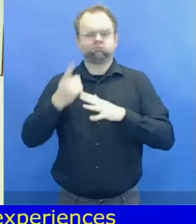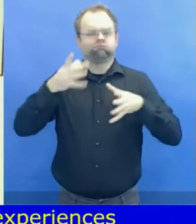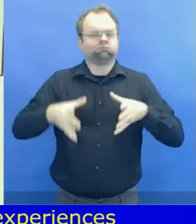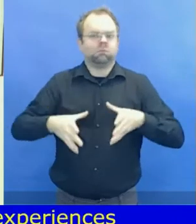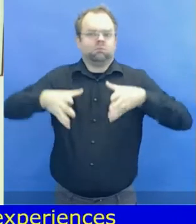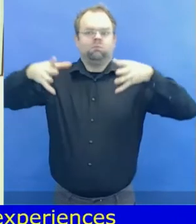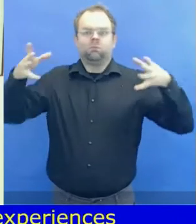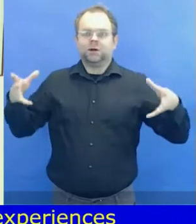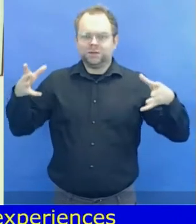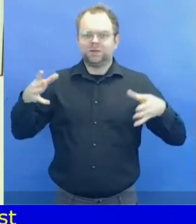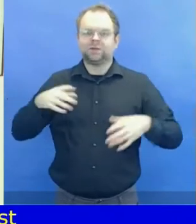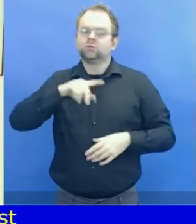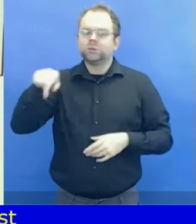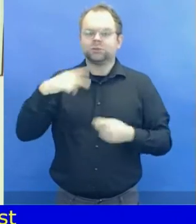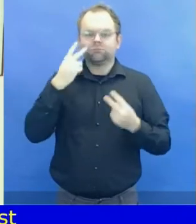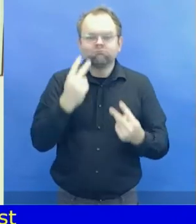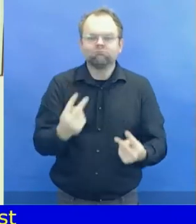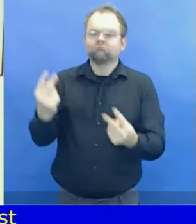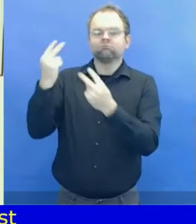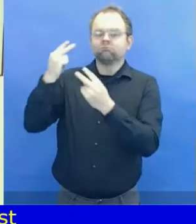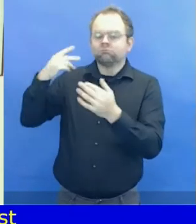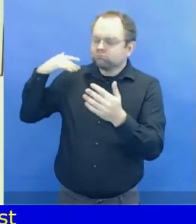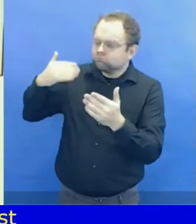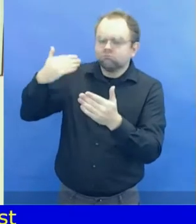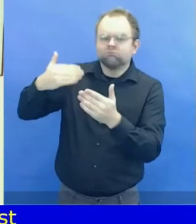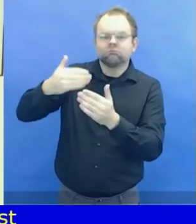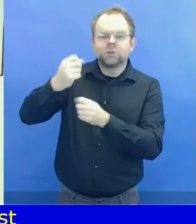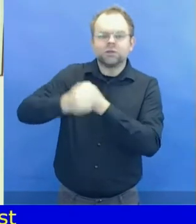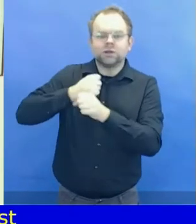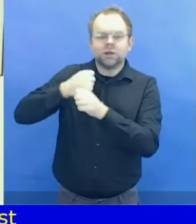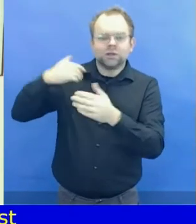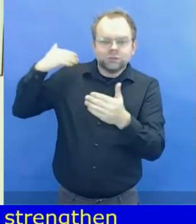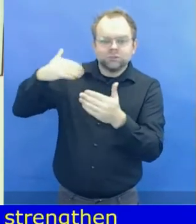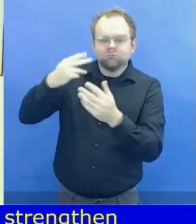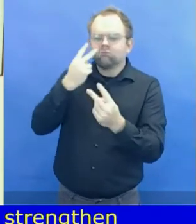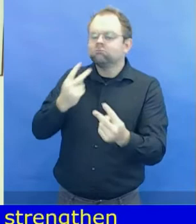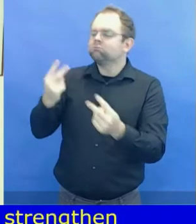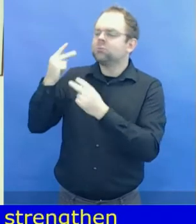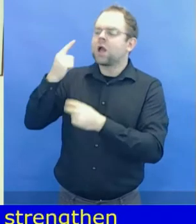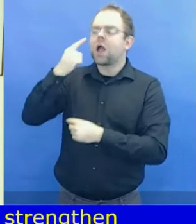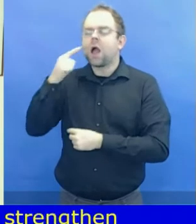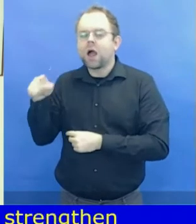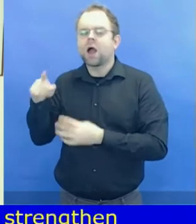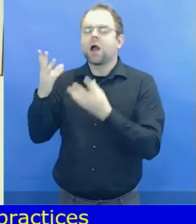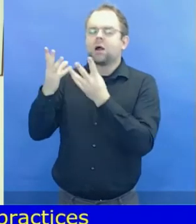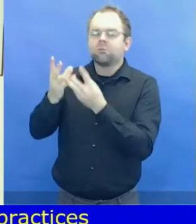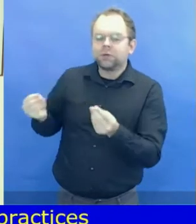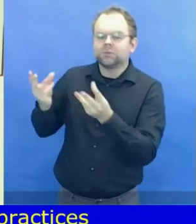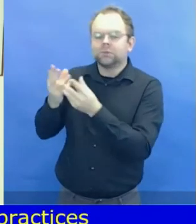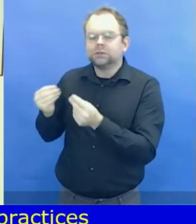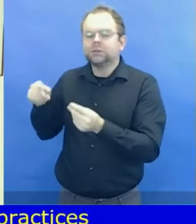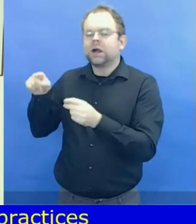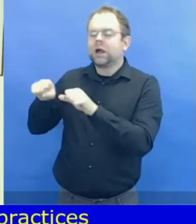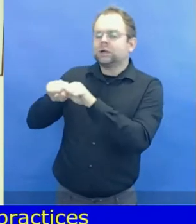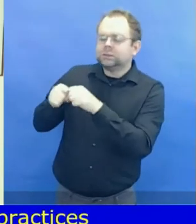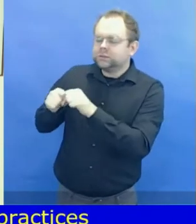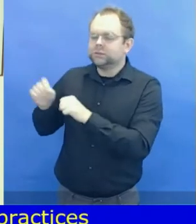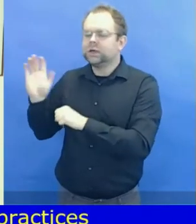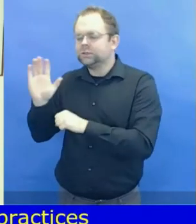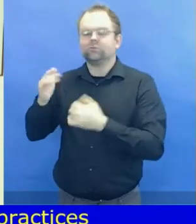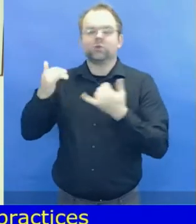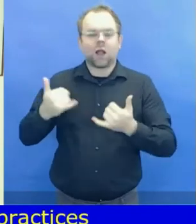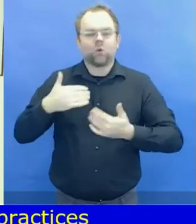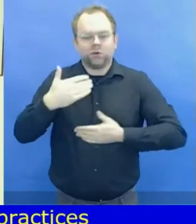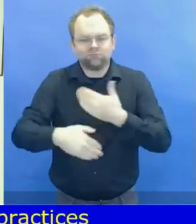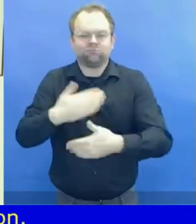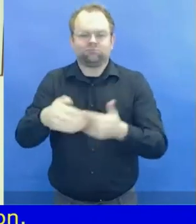convention. As I have stated previously, any crisis could become an opportunity. It depends on all of us to ensure that